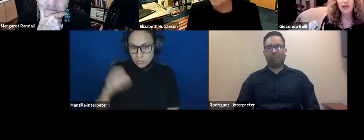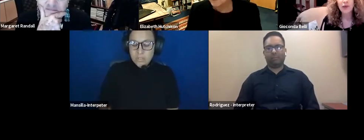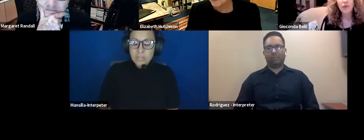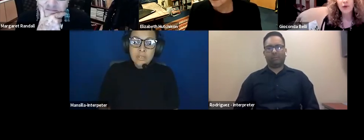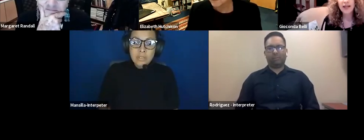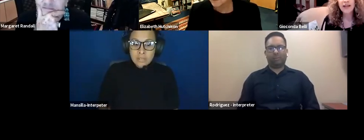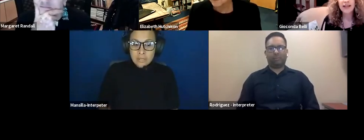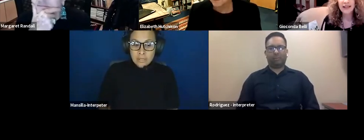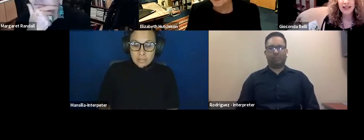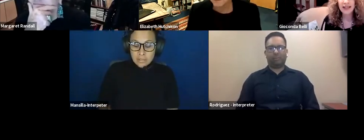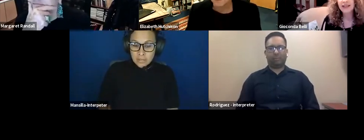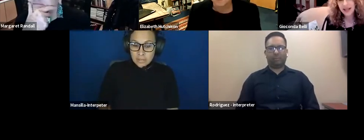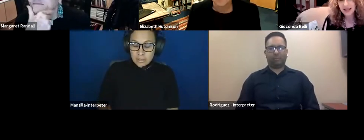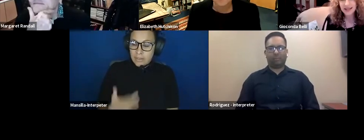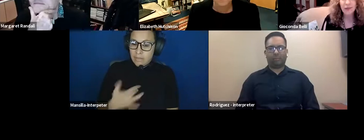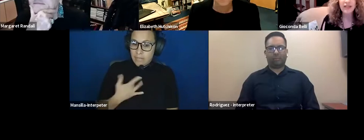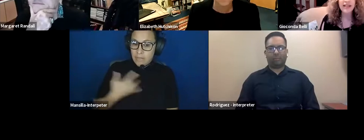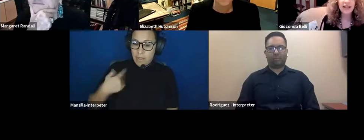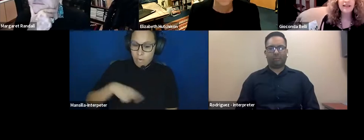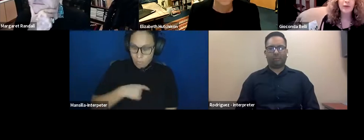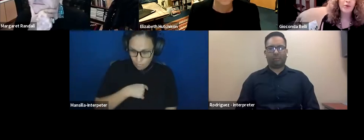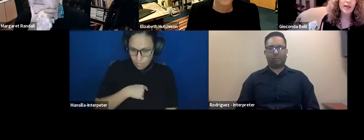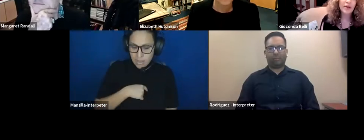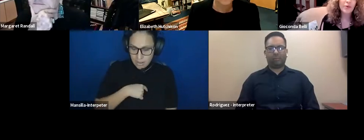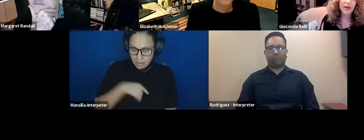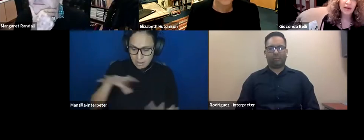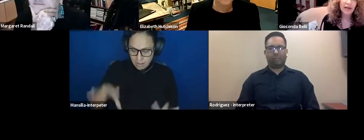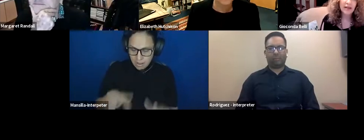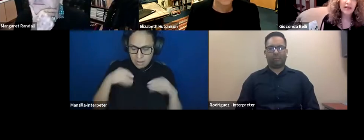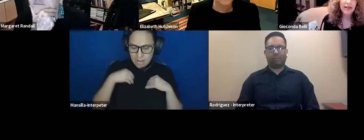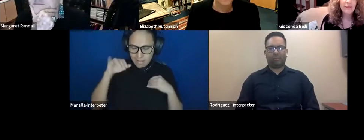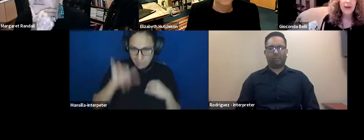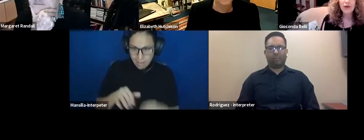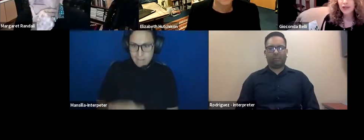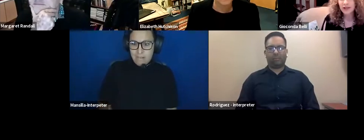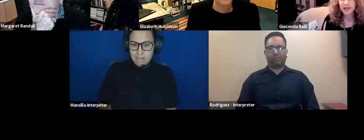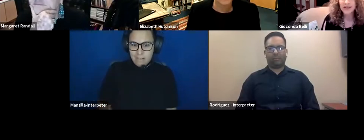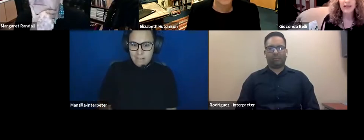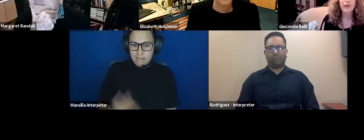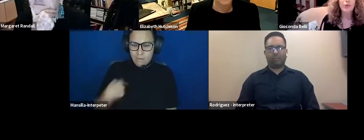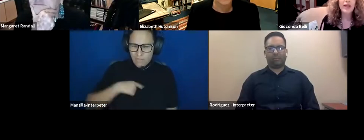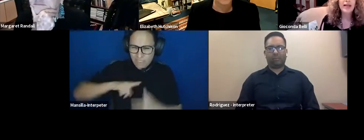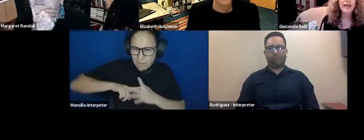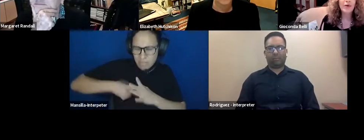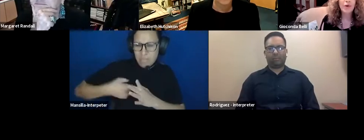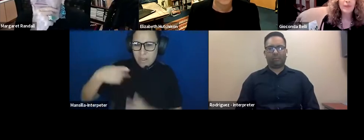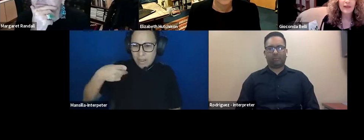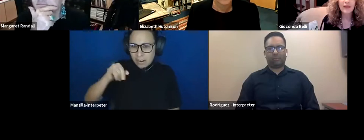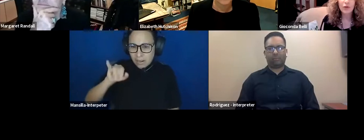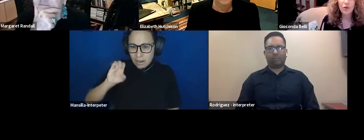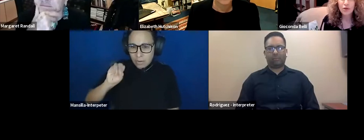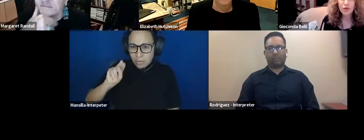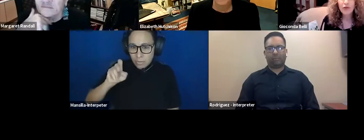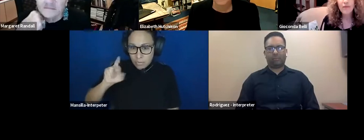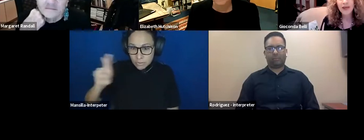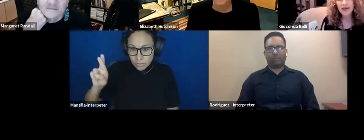that we take that. We take that we were pioneers, that we opened